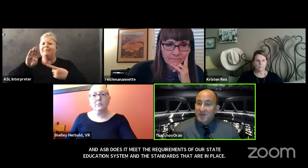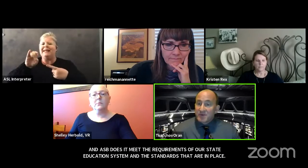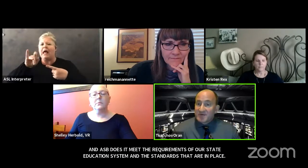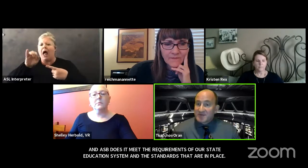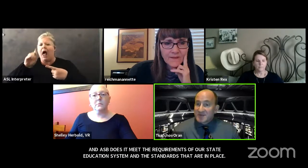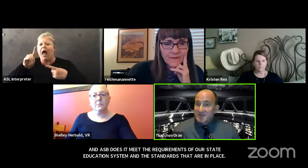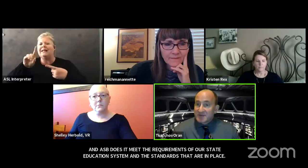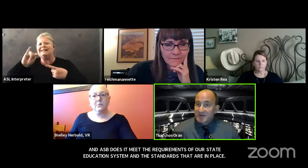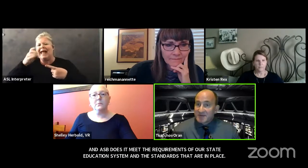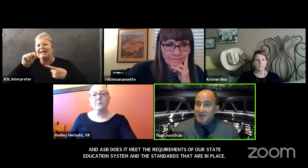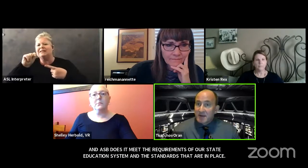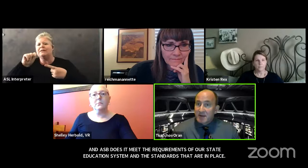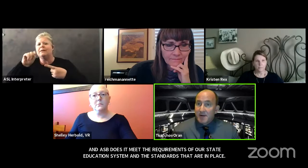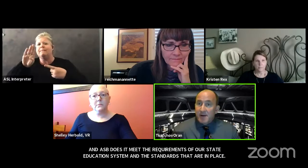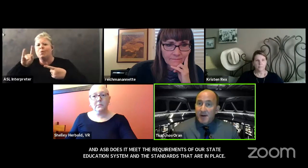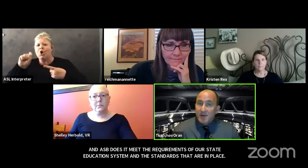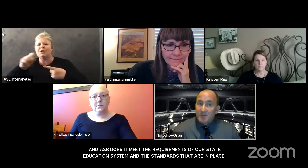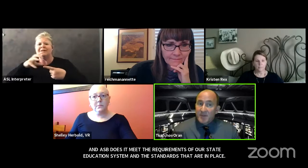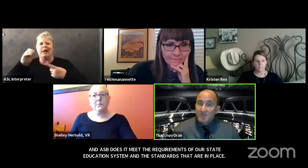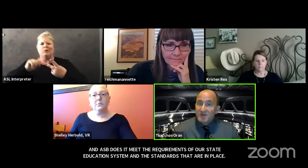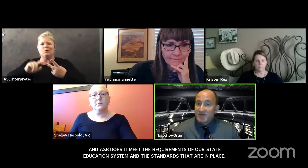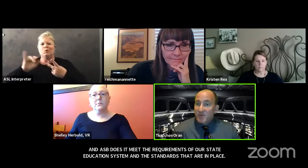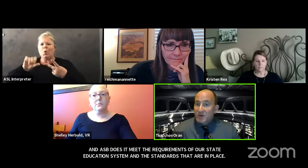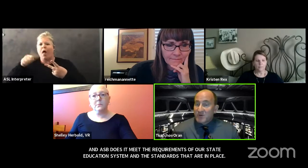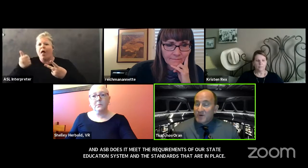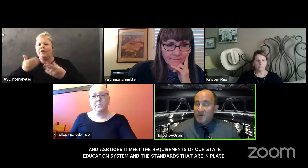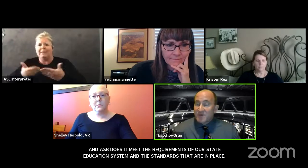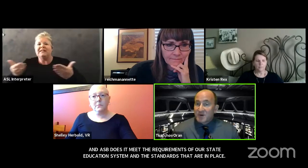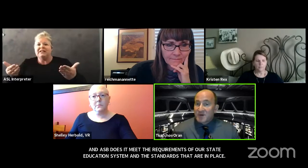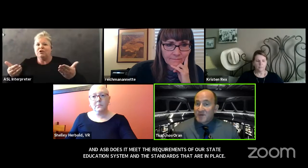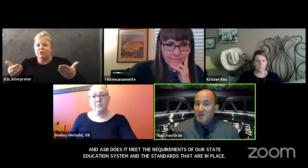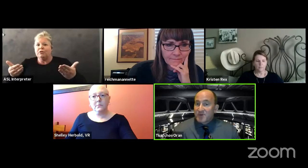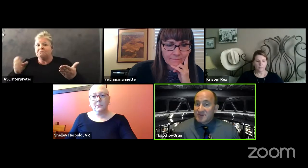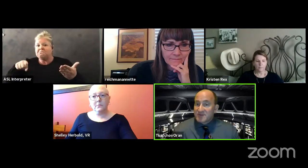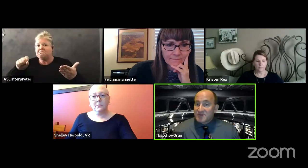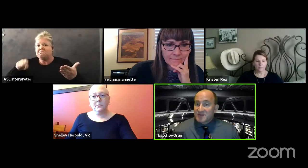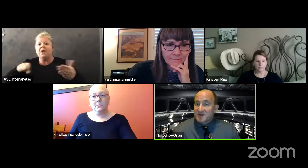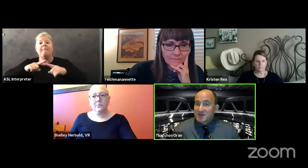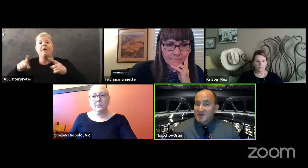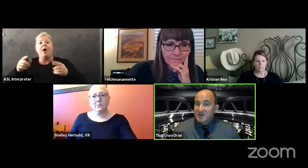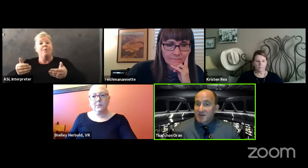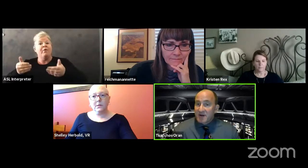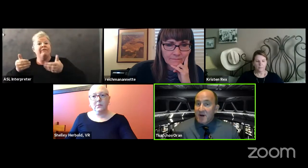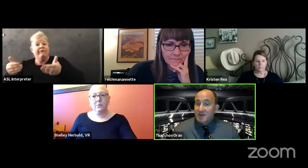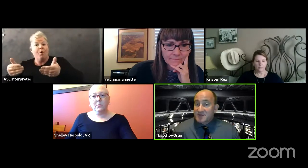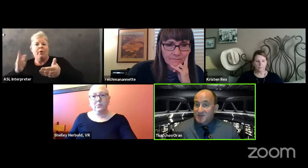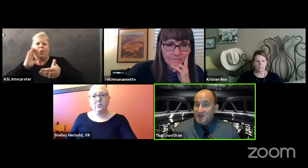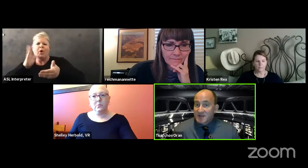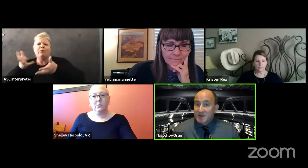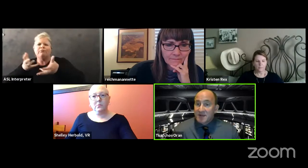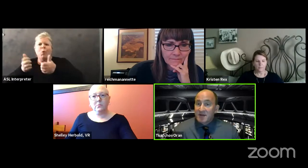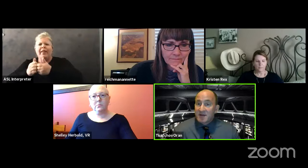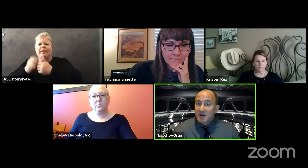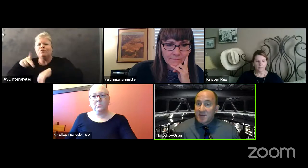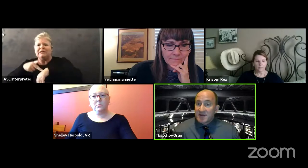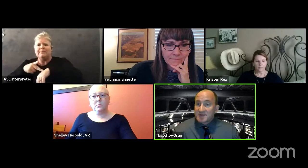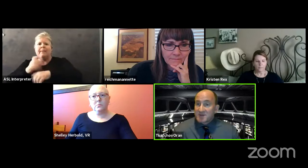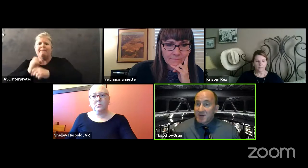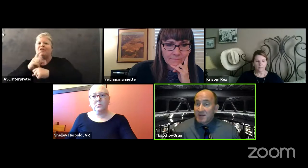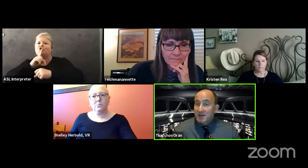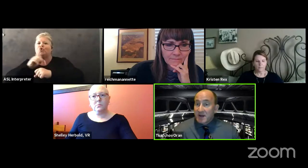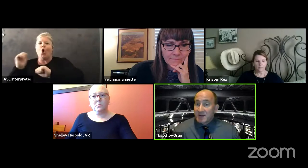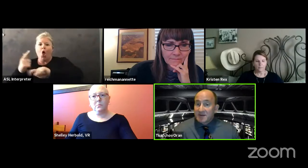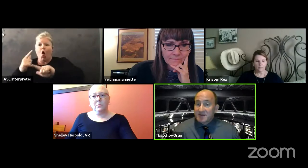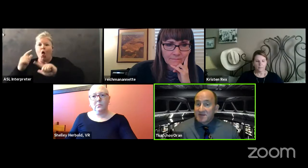what they have in their previous materials um moving forward we will be working with the principals to ensure that all instruction um